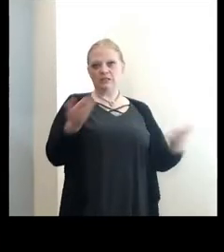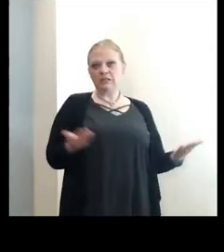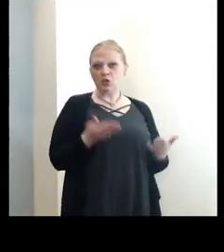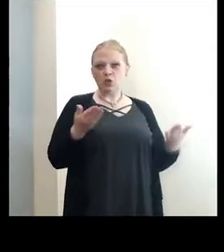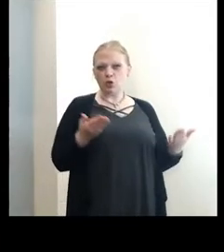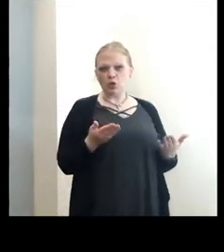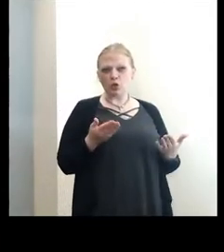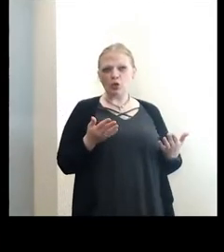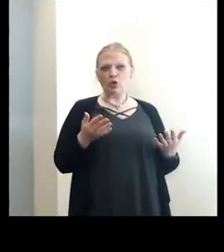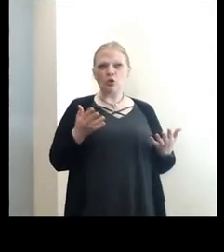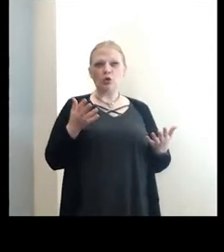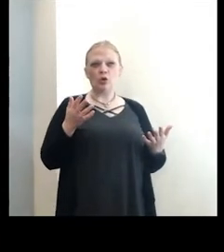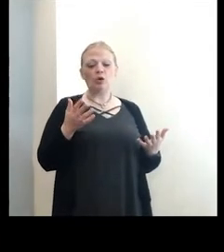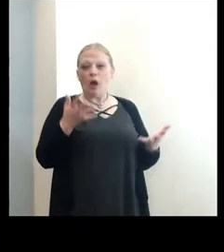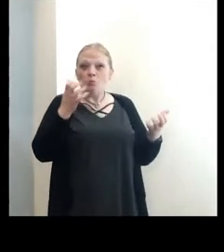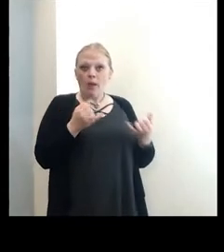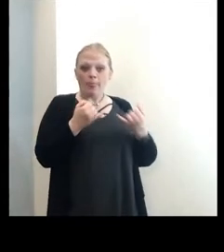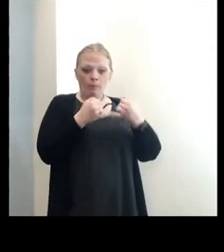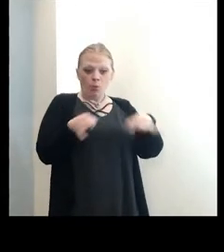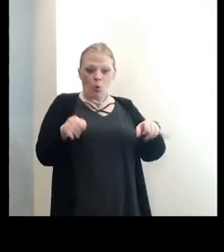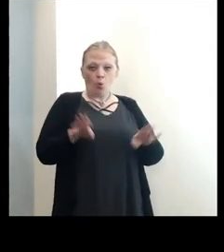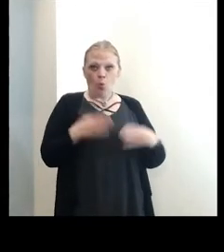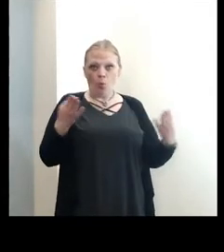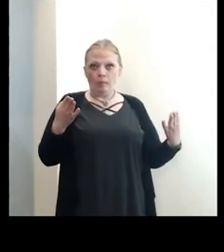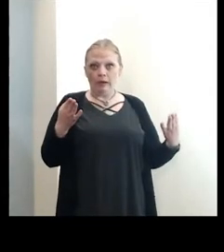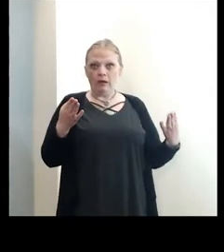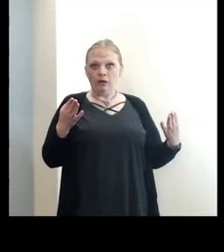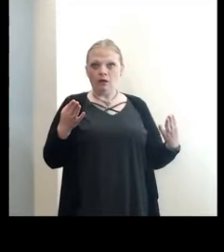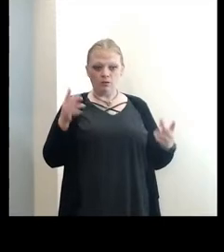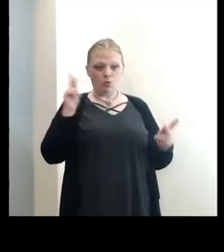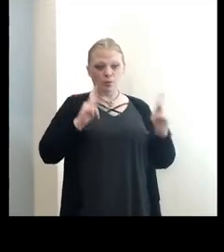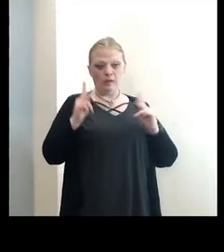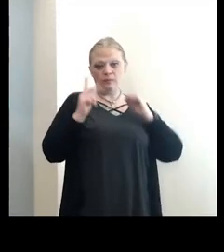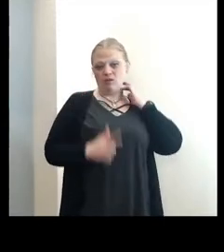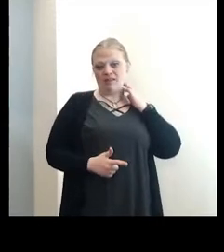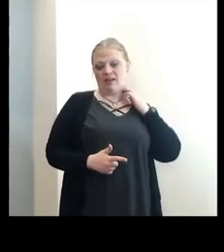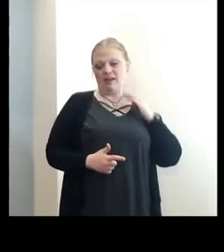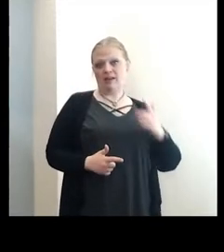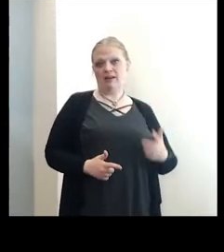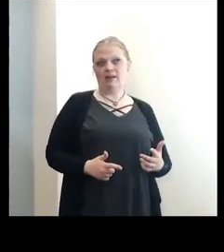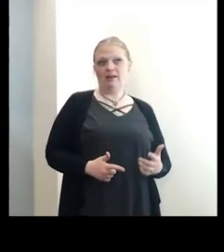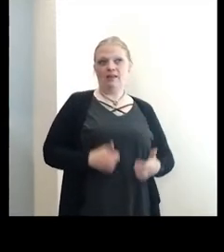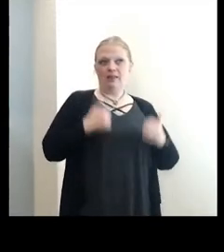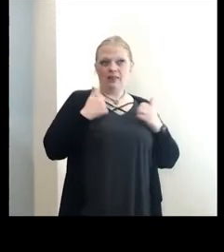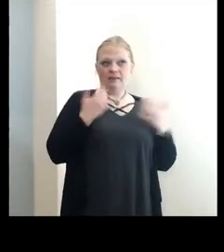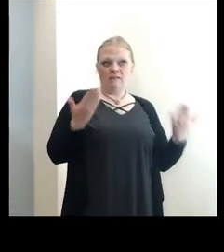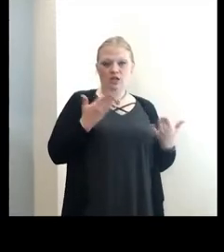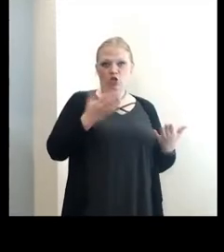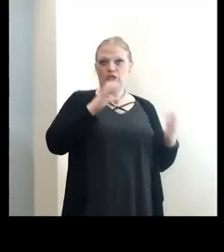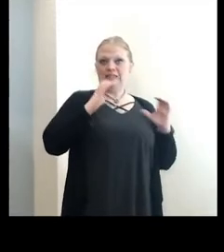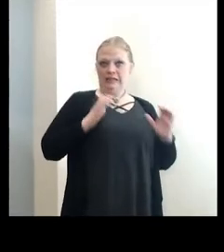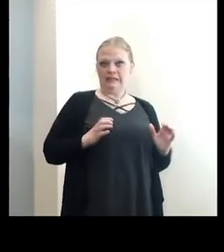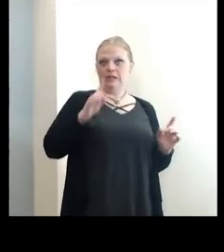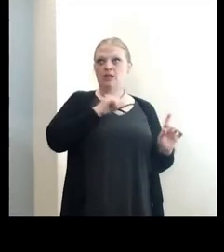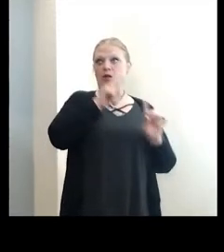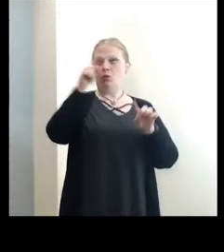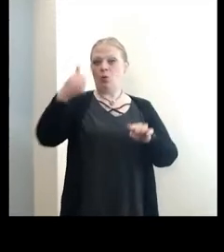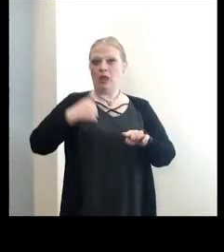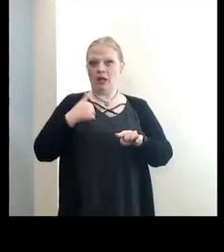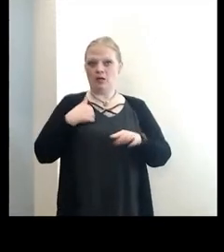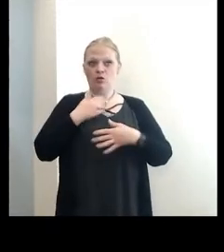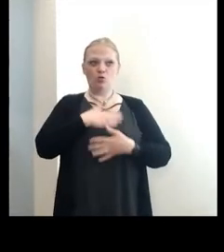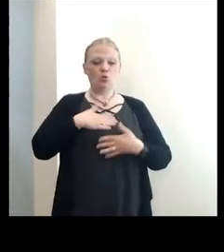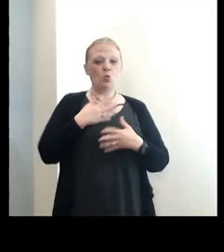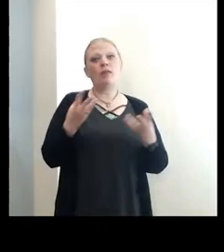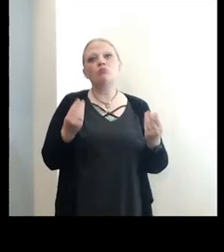I want to see the border open. So our people who live in our United States citizens that go into Canada to enjoy